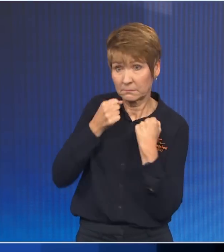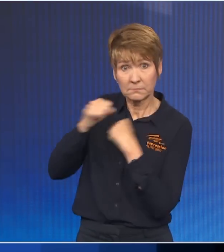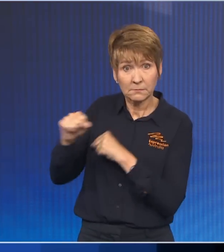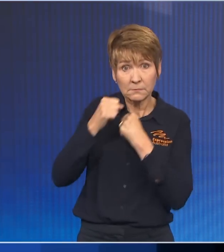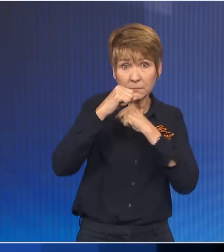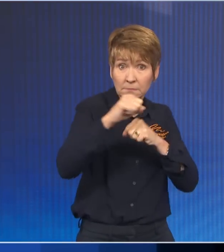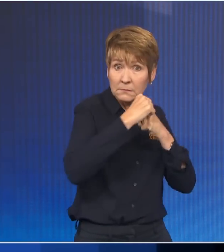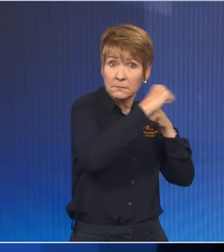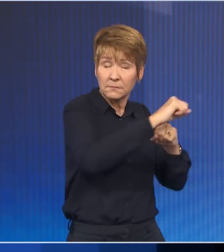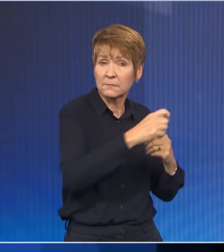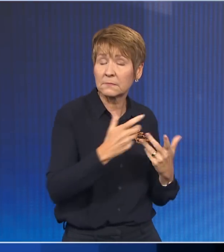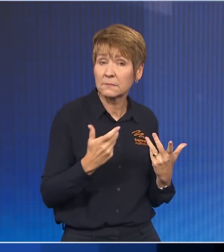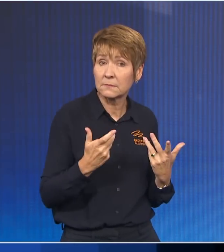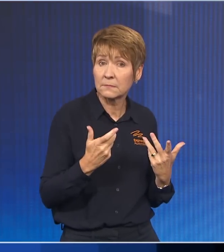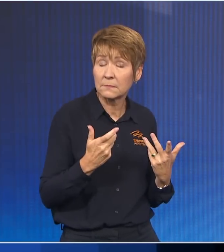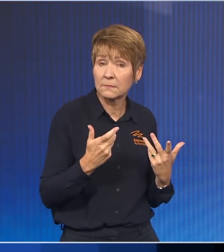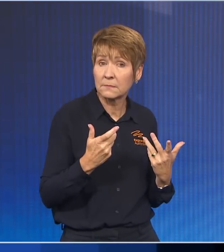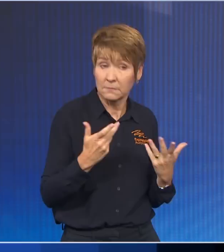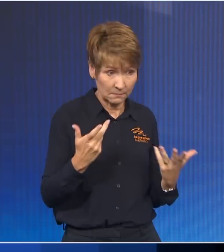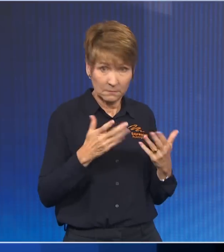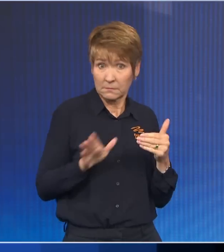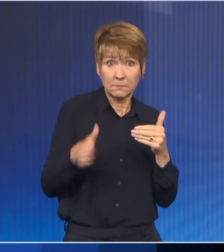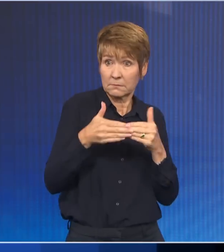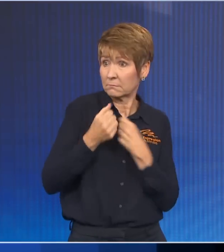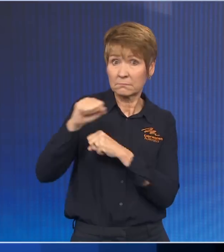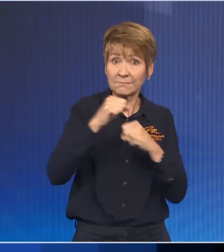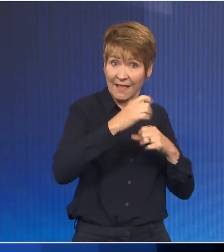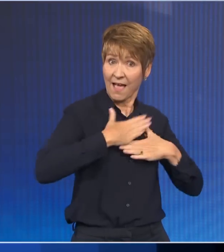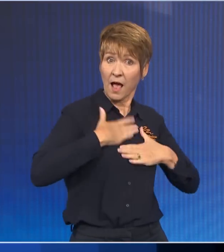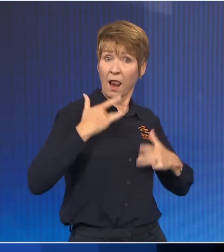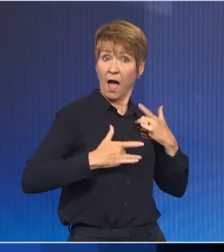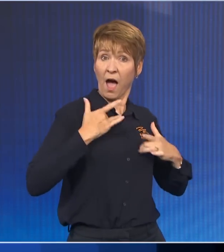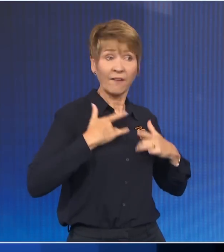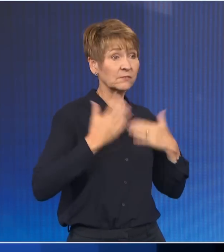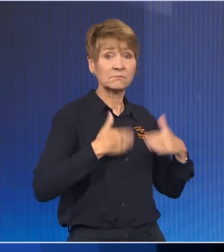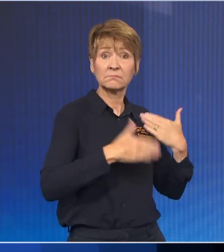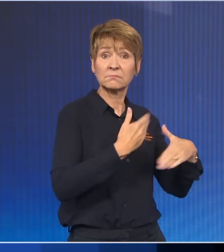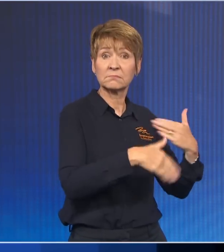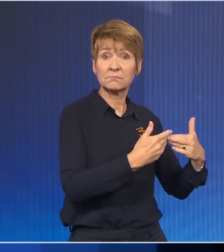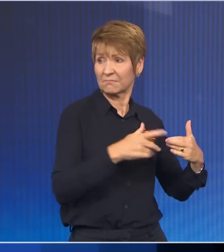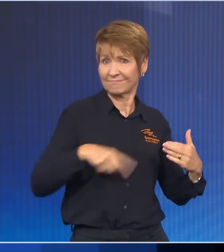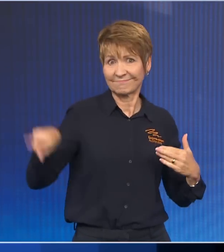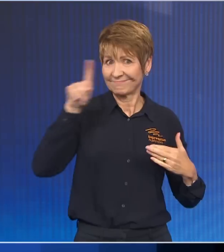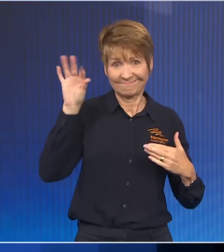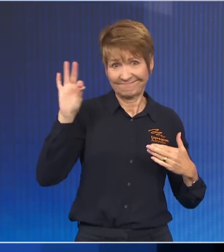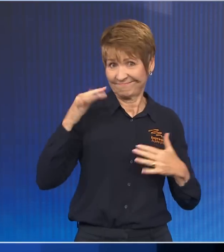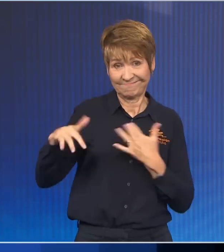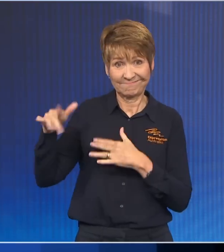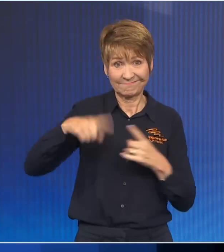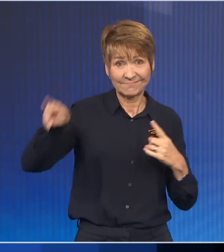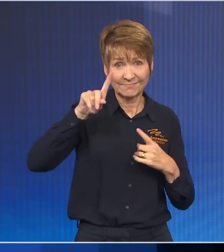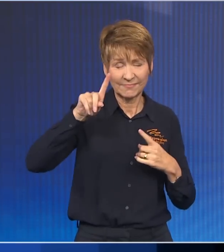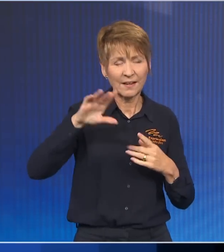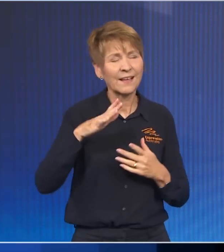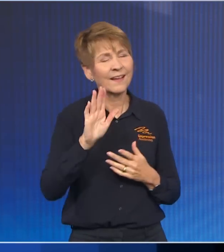else out. And in doing that, we lived a life that really across Australia, no one else lived. But the impression is that the Prime Minister didn't support that.